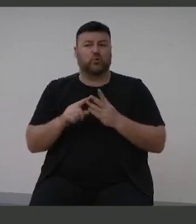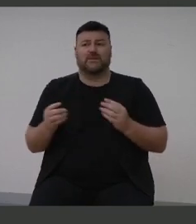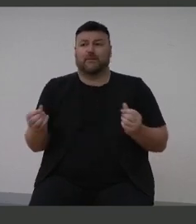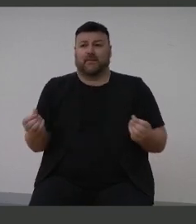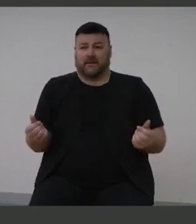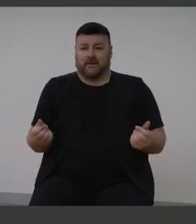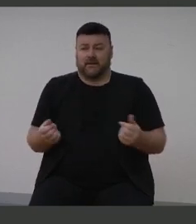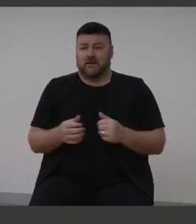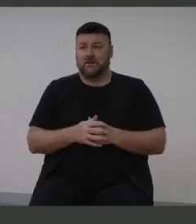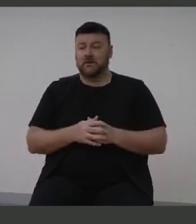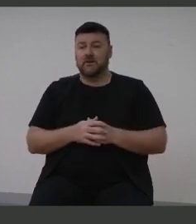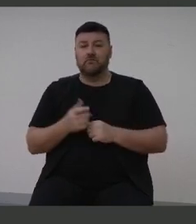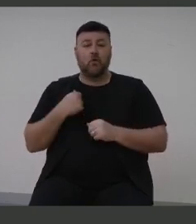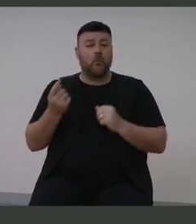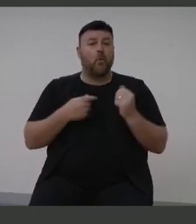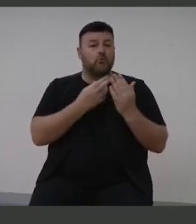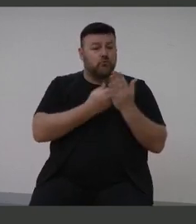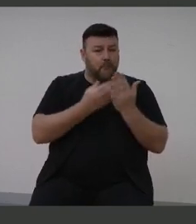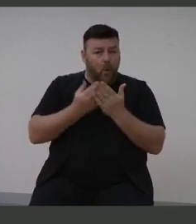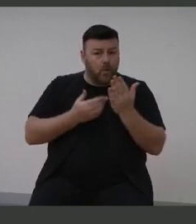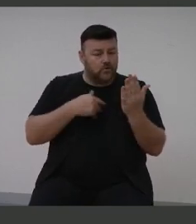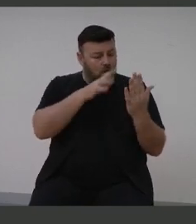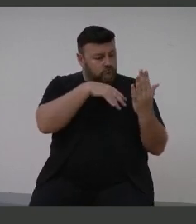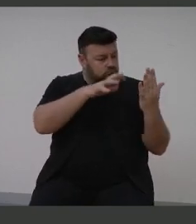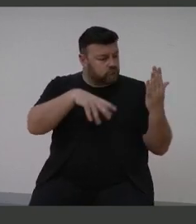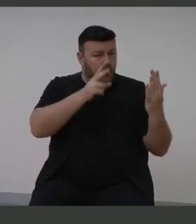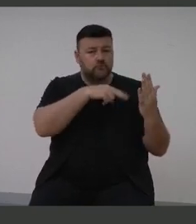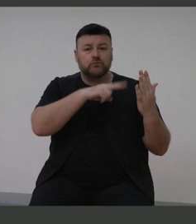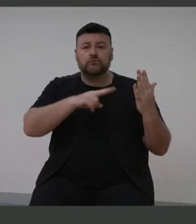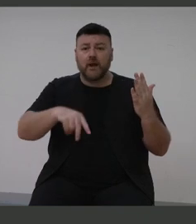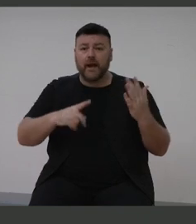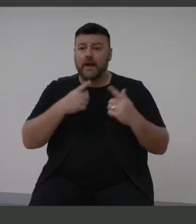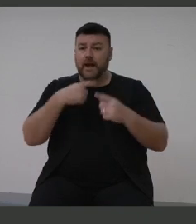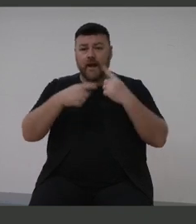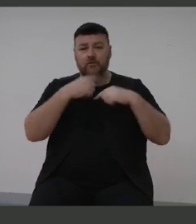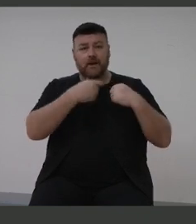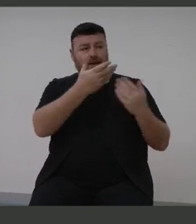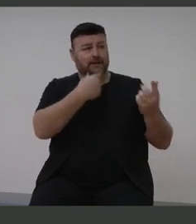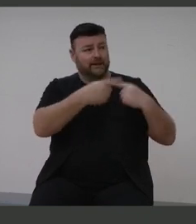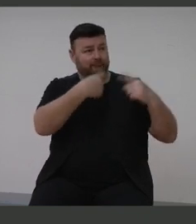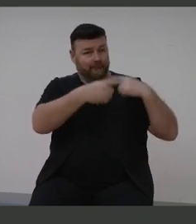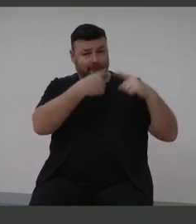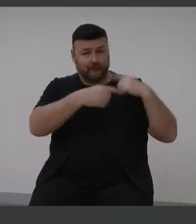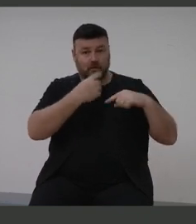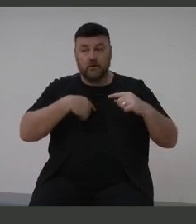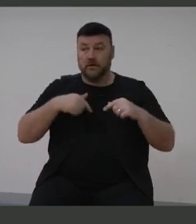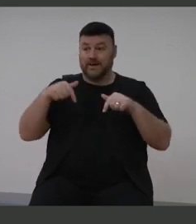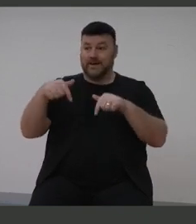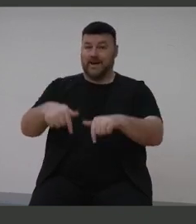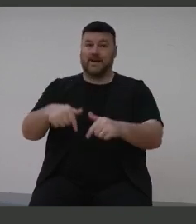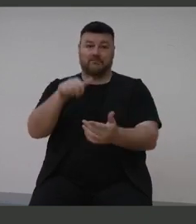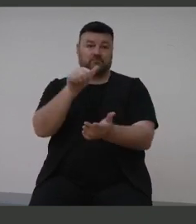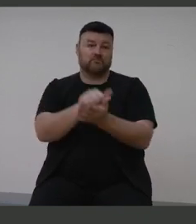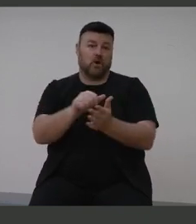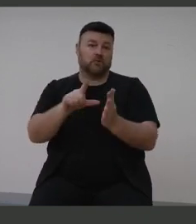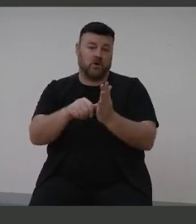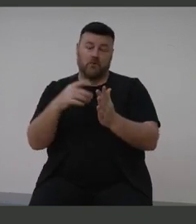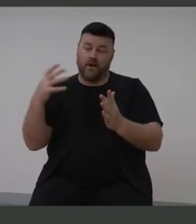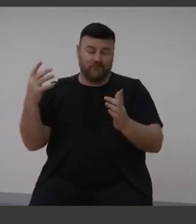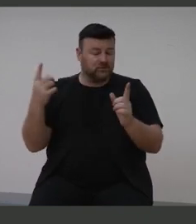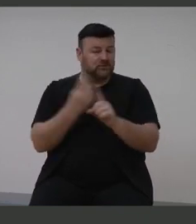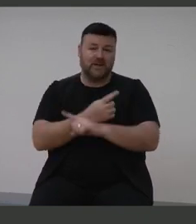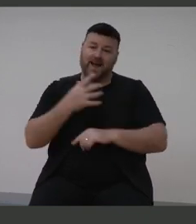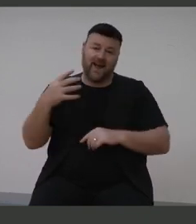reports that I've read, from all of the information that has been, I guess, given to me, this is a time now where we have to make a change.